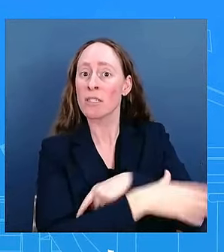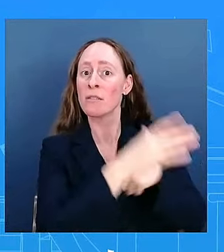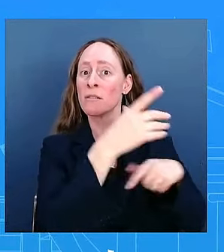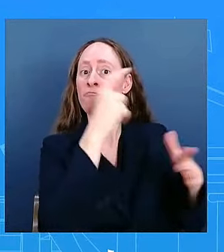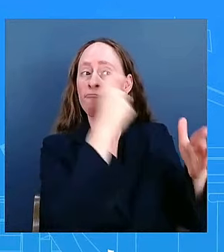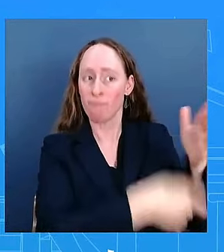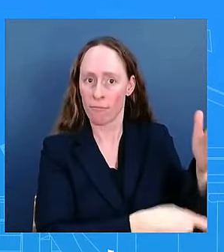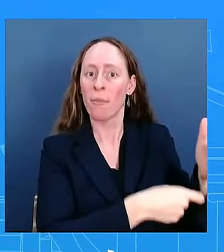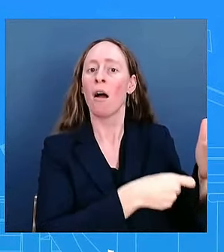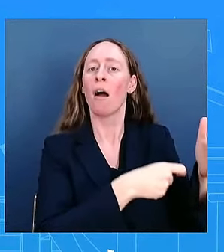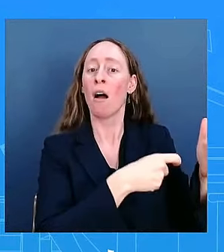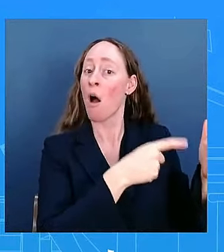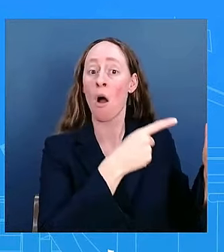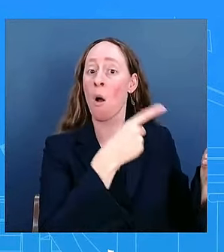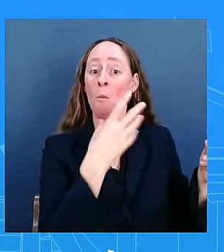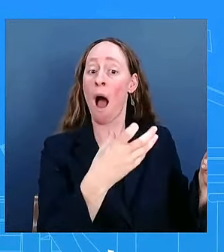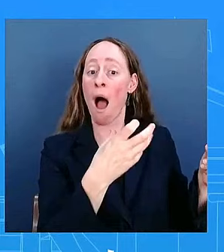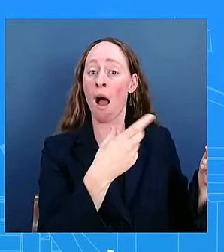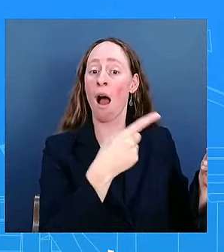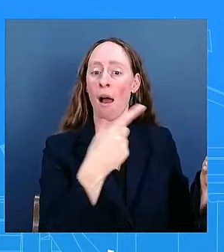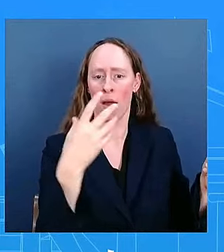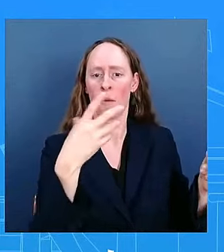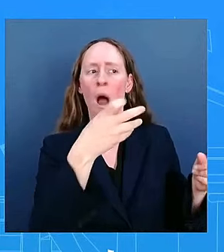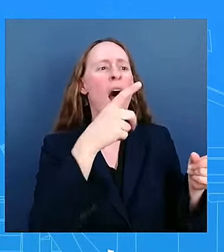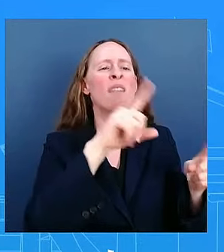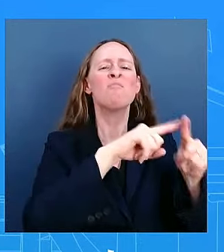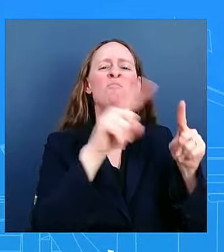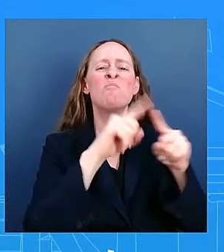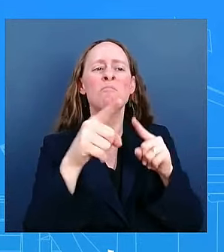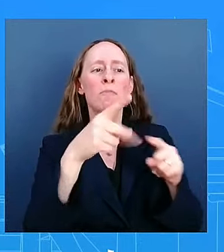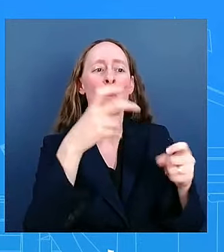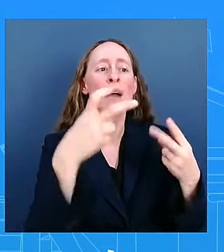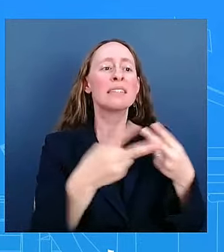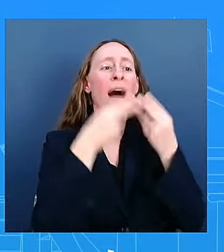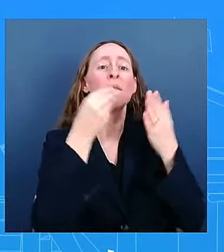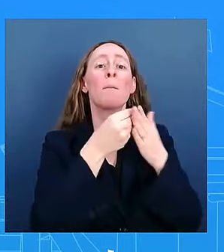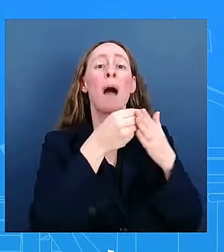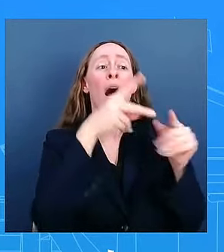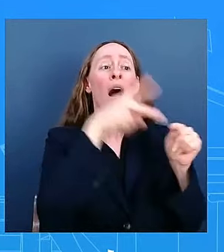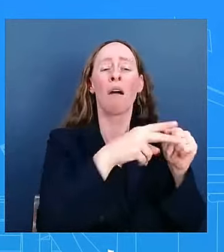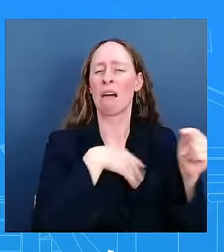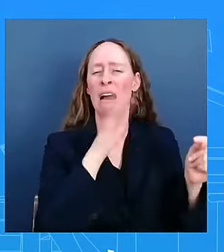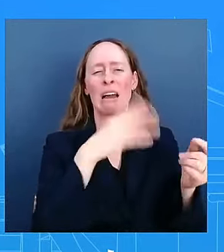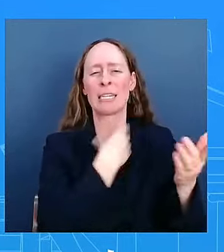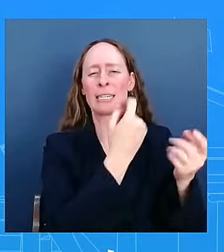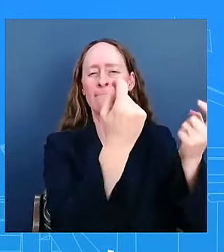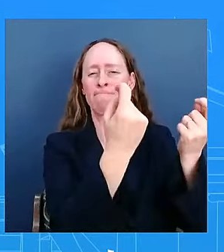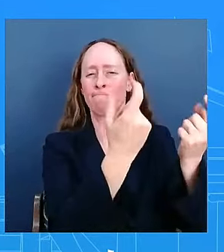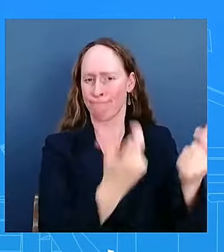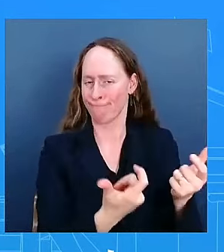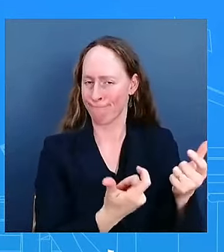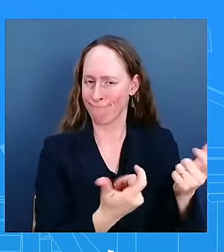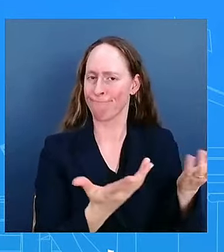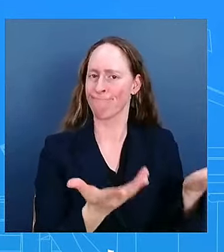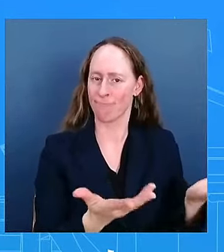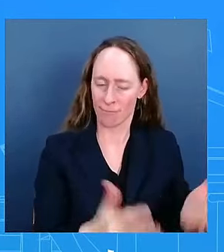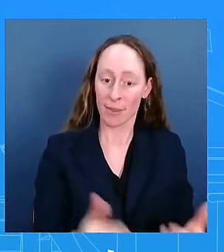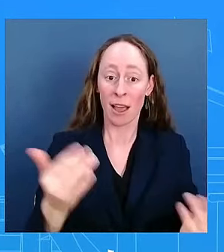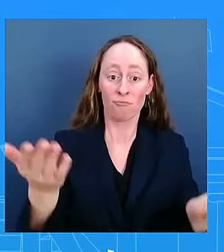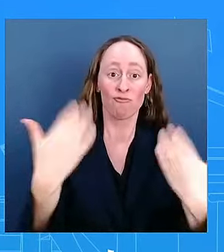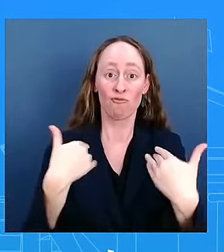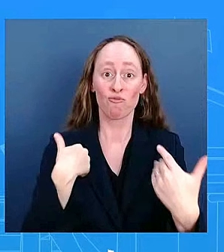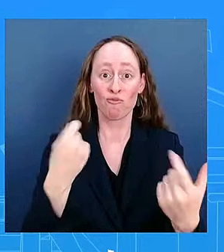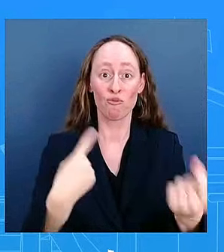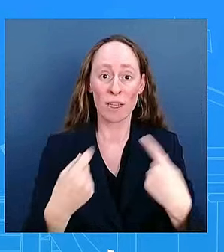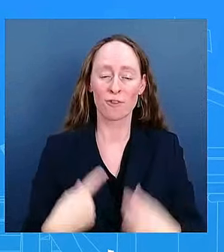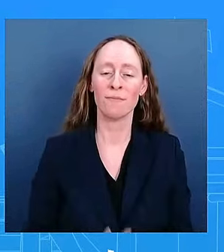referenced with that i'll take your questions thank you um there are signs uh that u.s